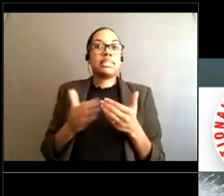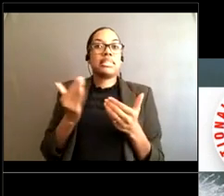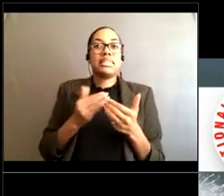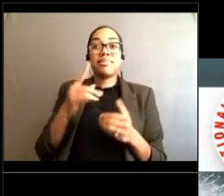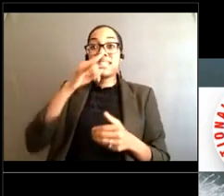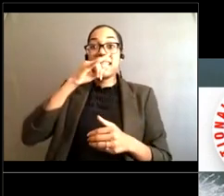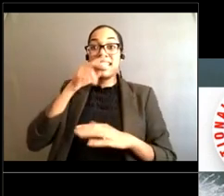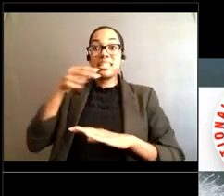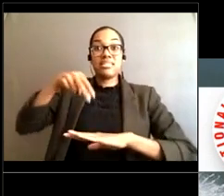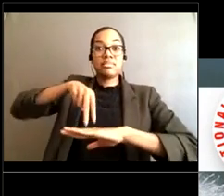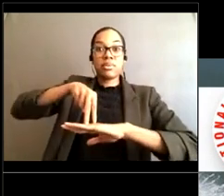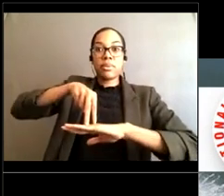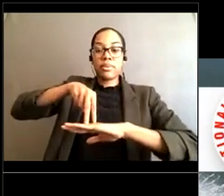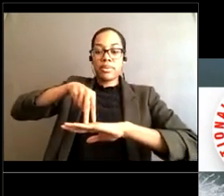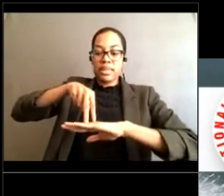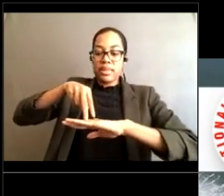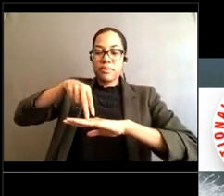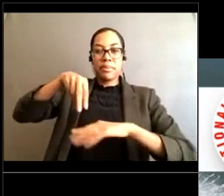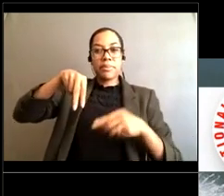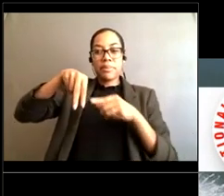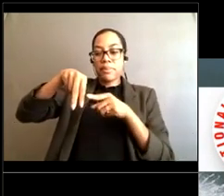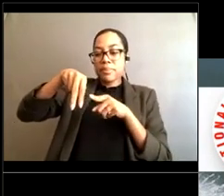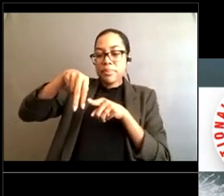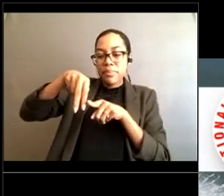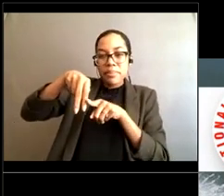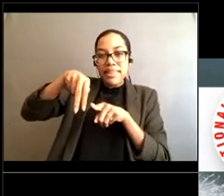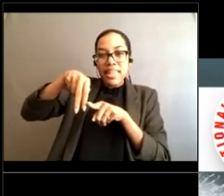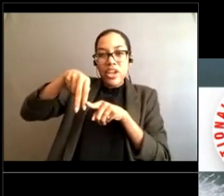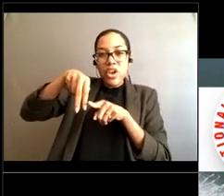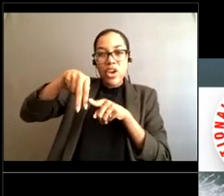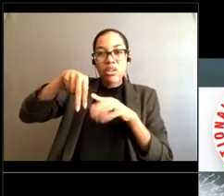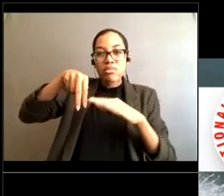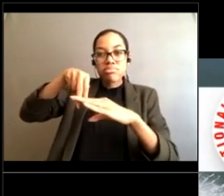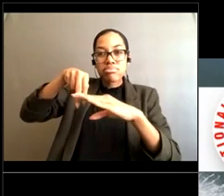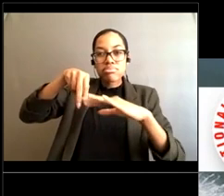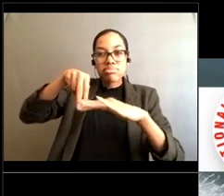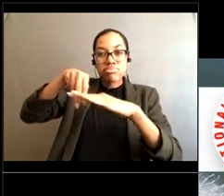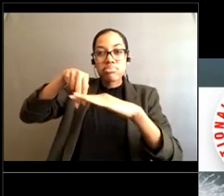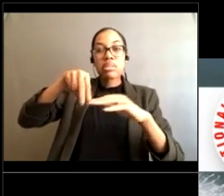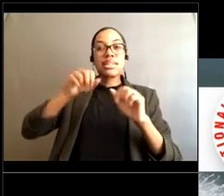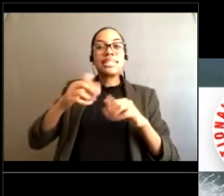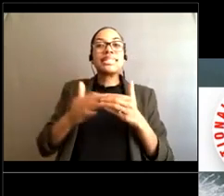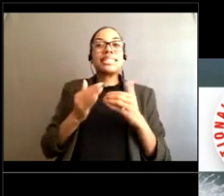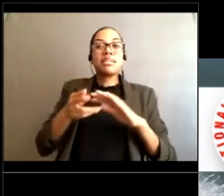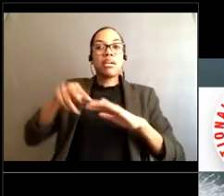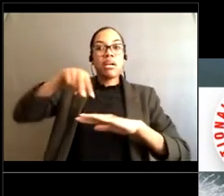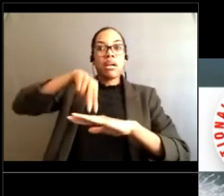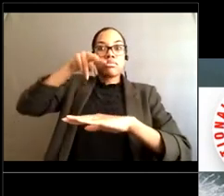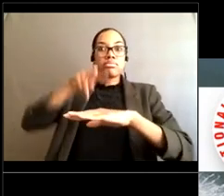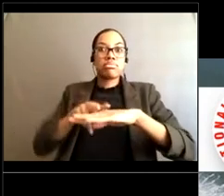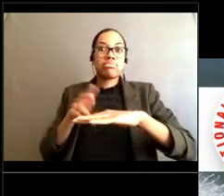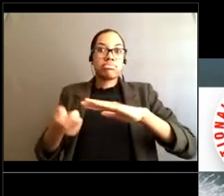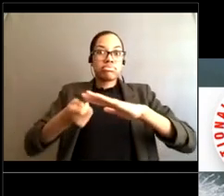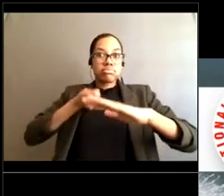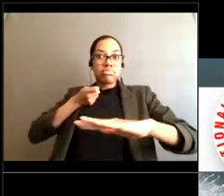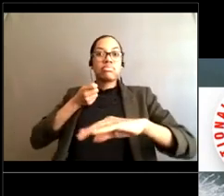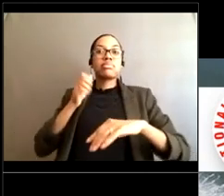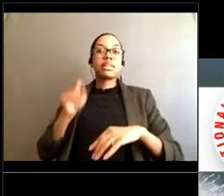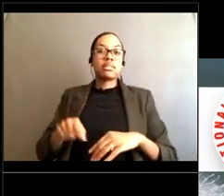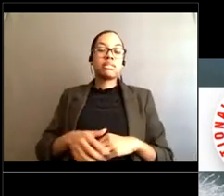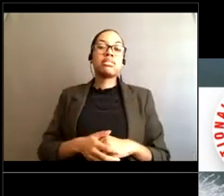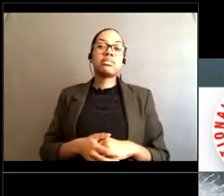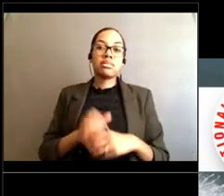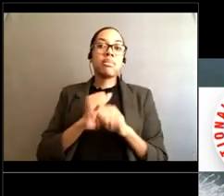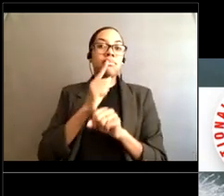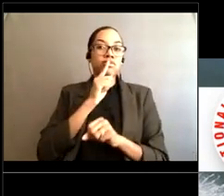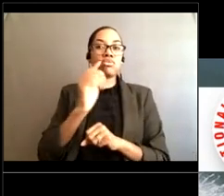cause problems on the shoreline and and take you out So if you're worried about your your young ones Make sure